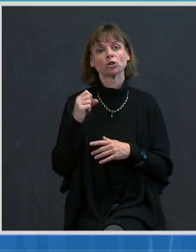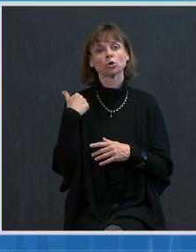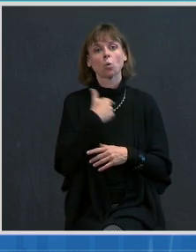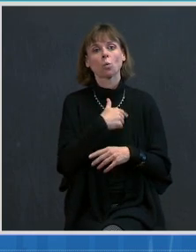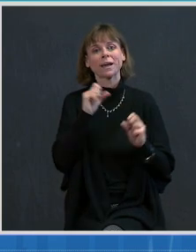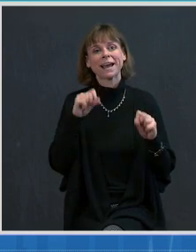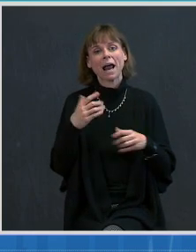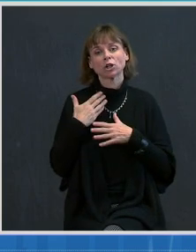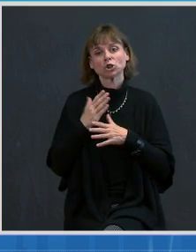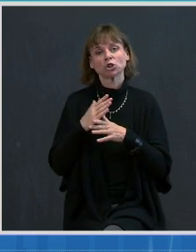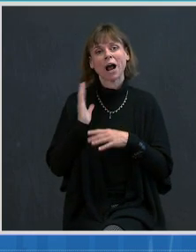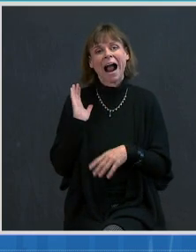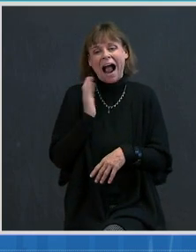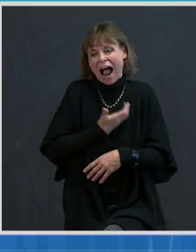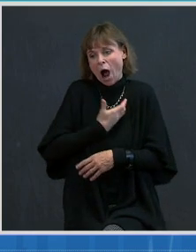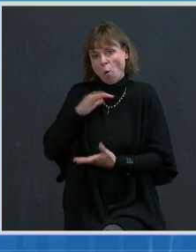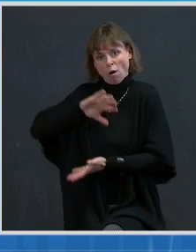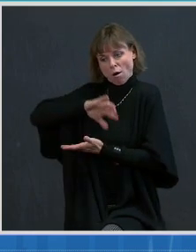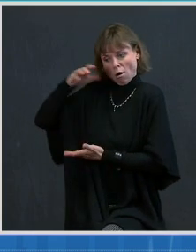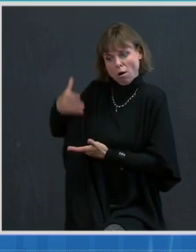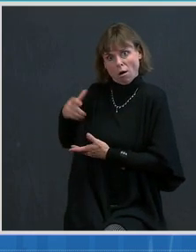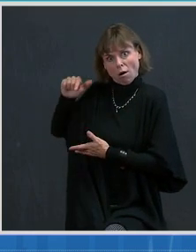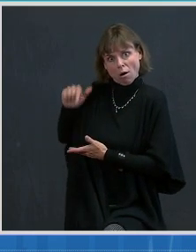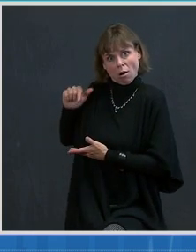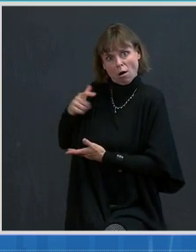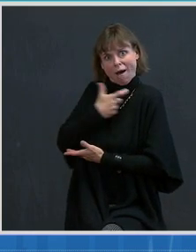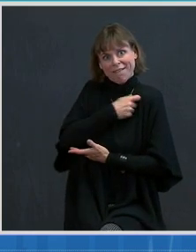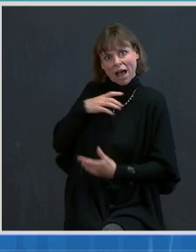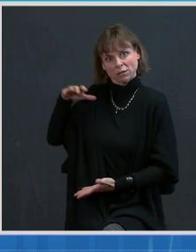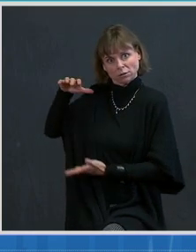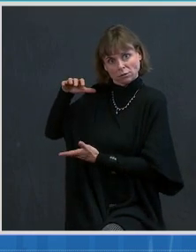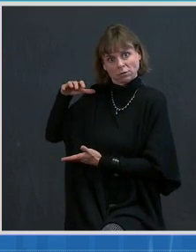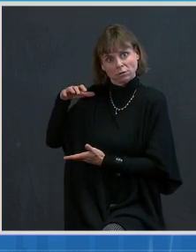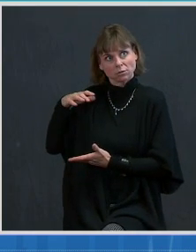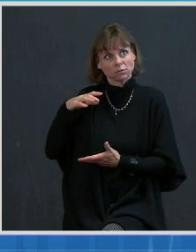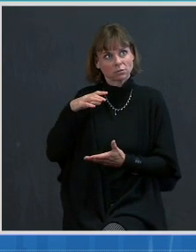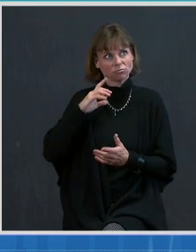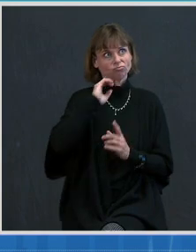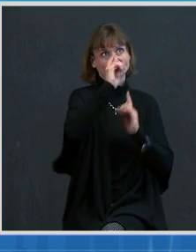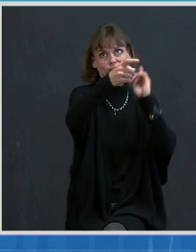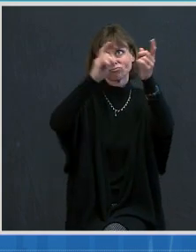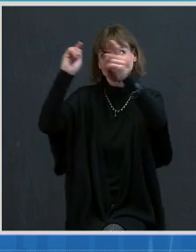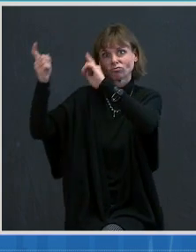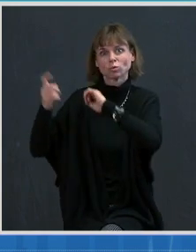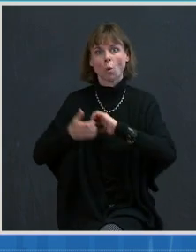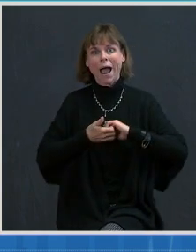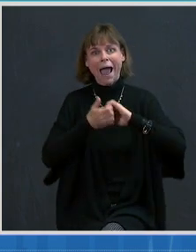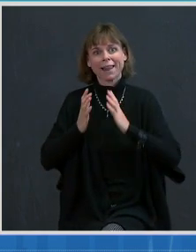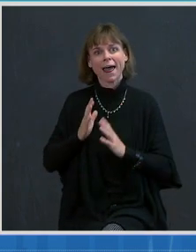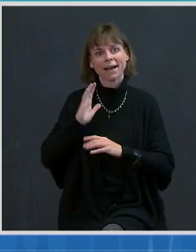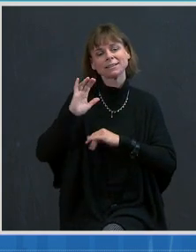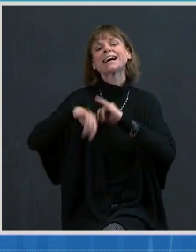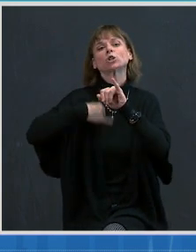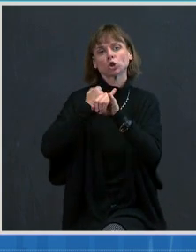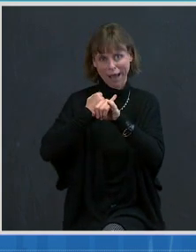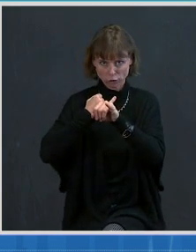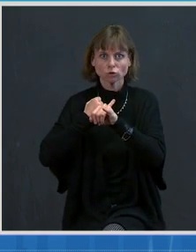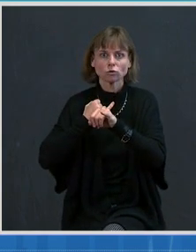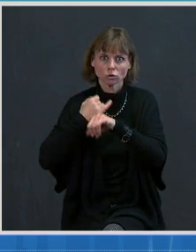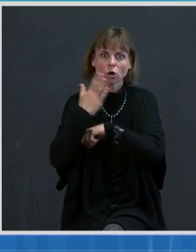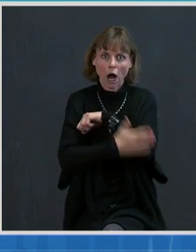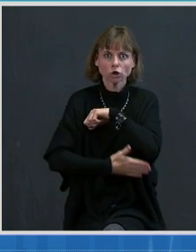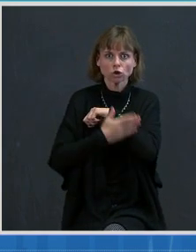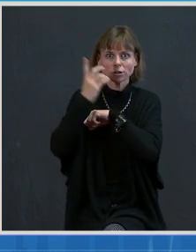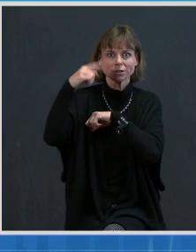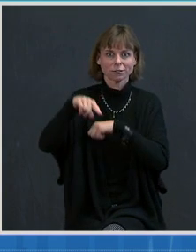dosage of vaccines with our allies and neighbors internationally? Mr. It